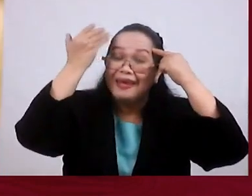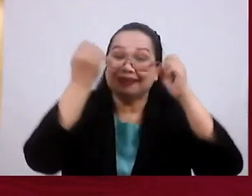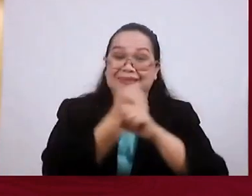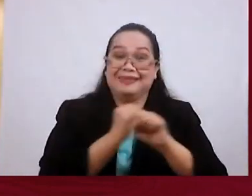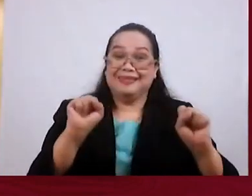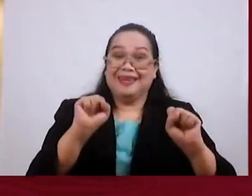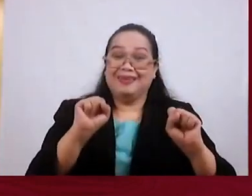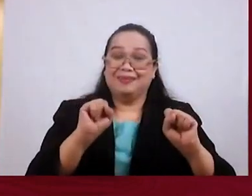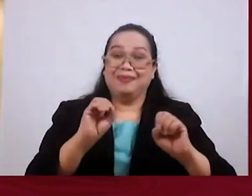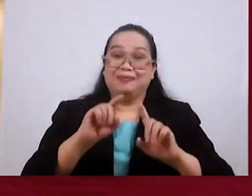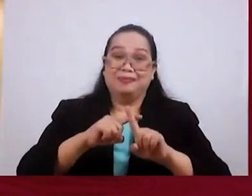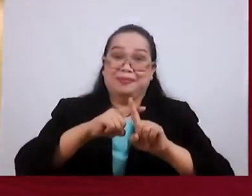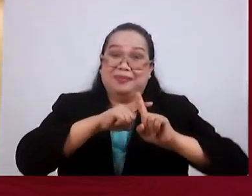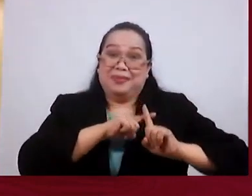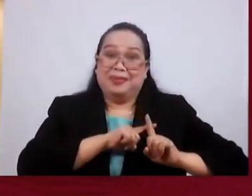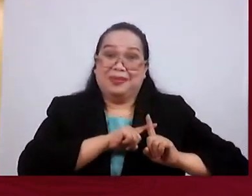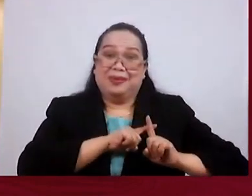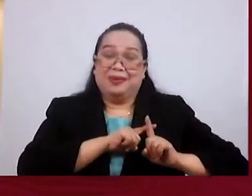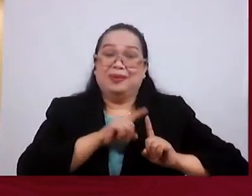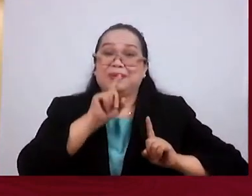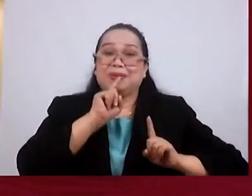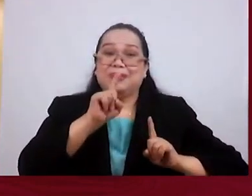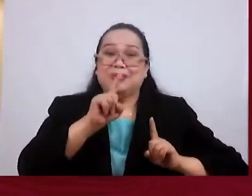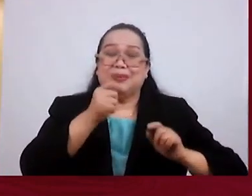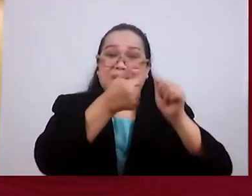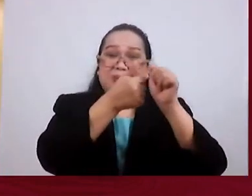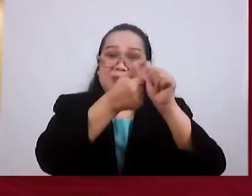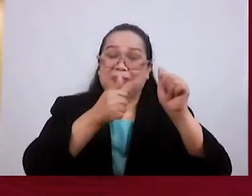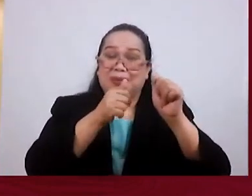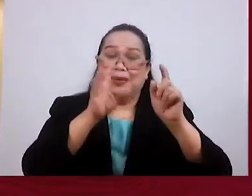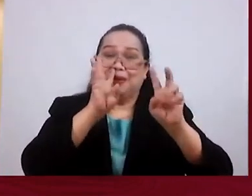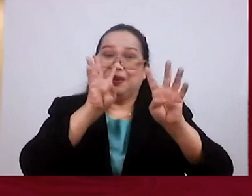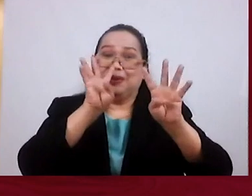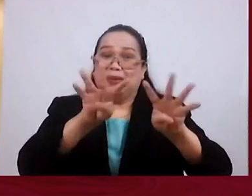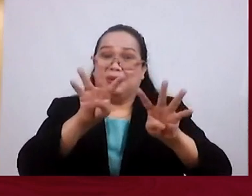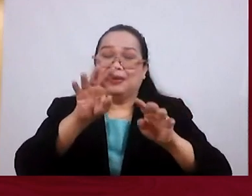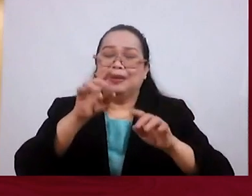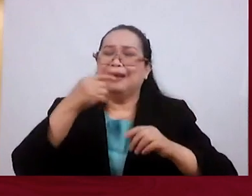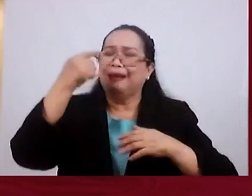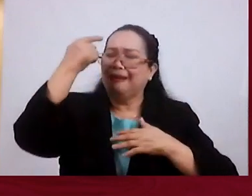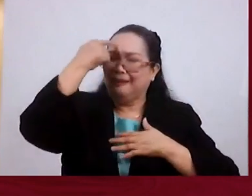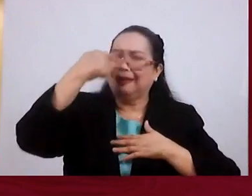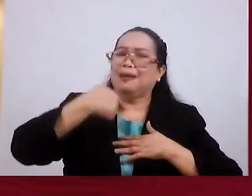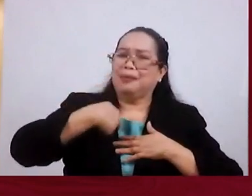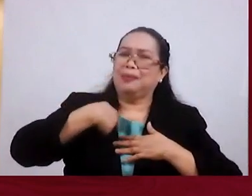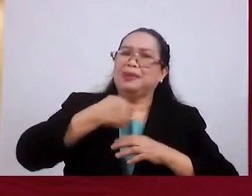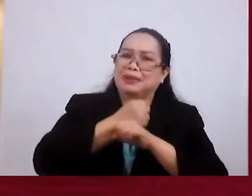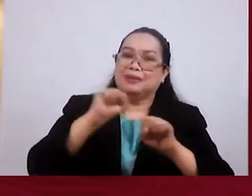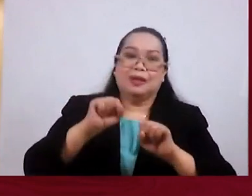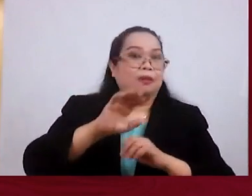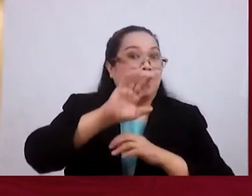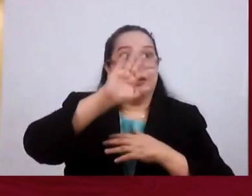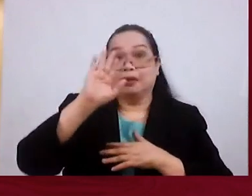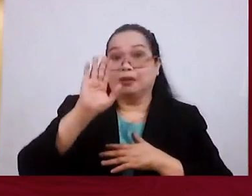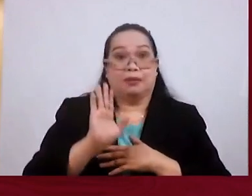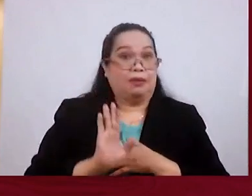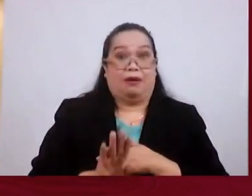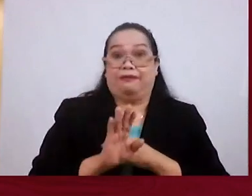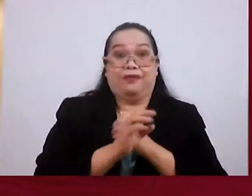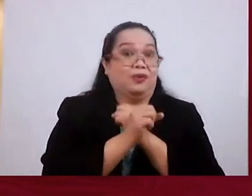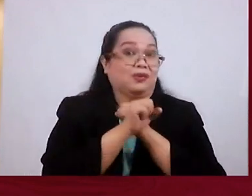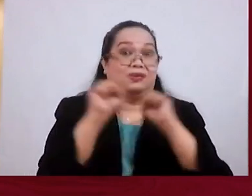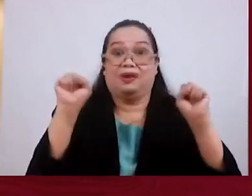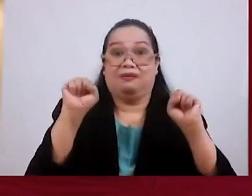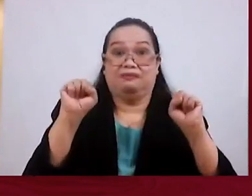even thought, The people who go into apostasy, They thought they were saved. They were never really